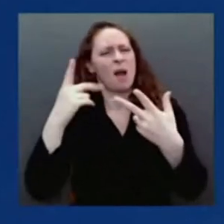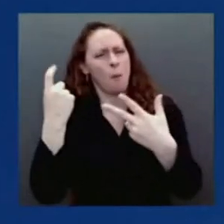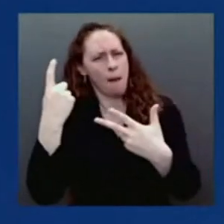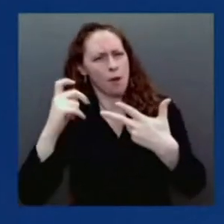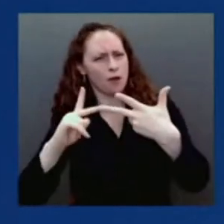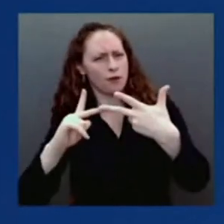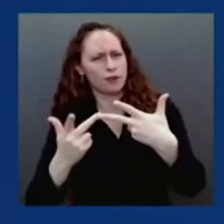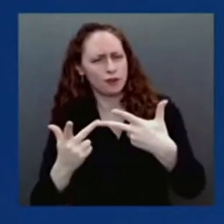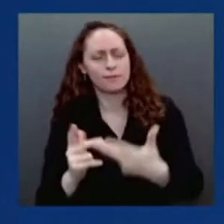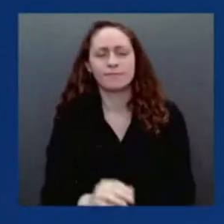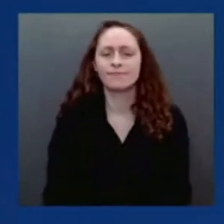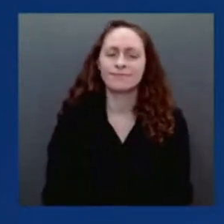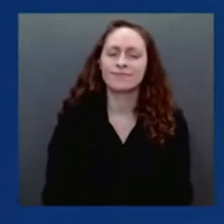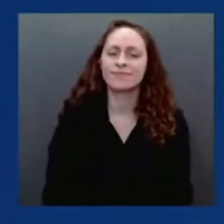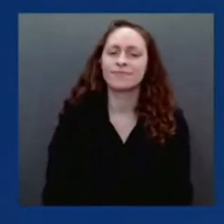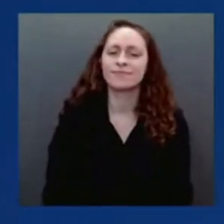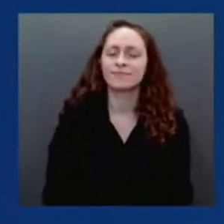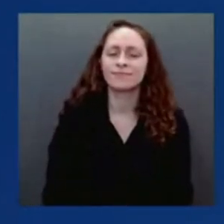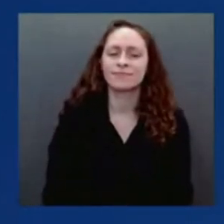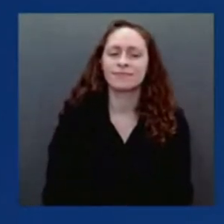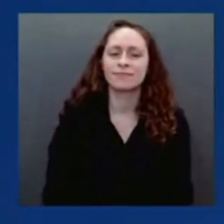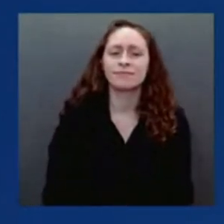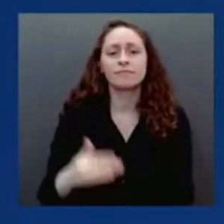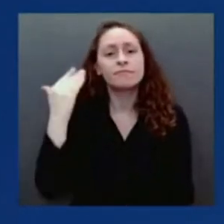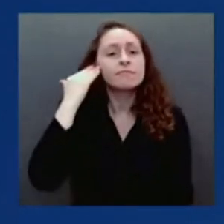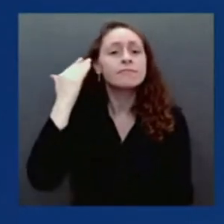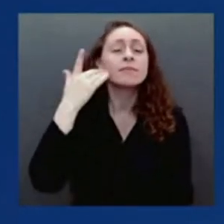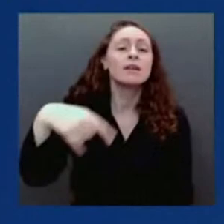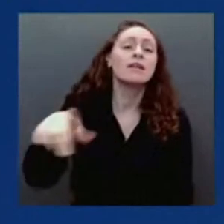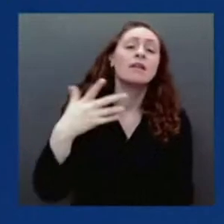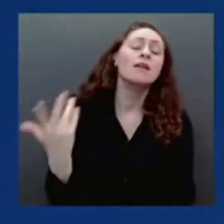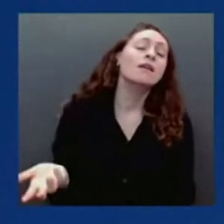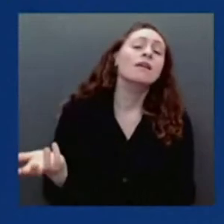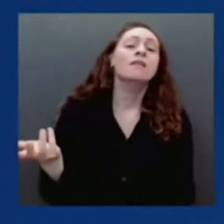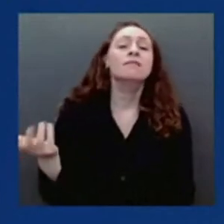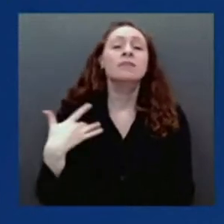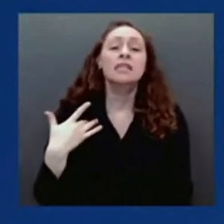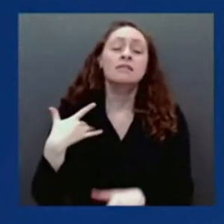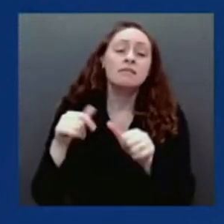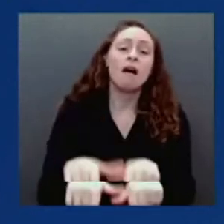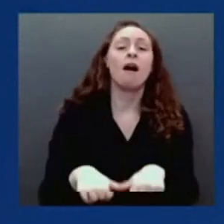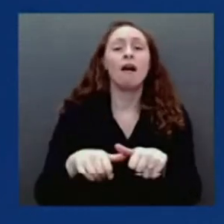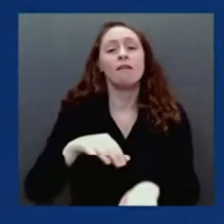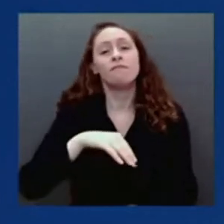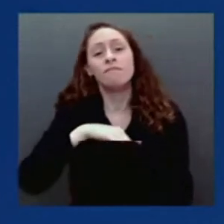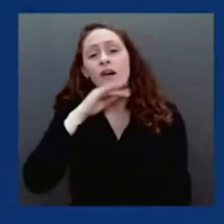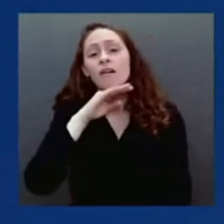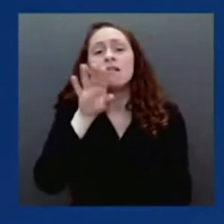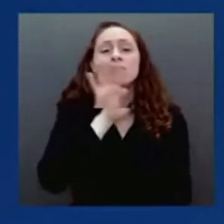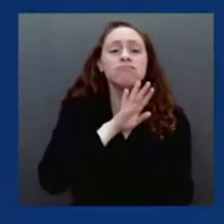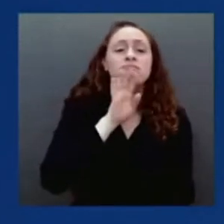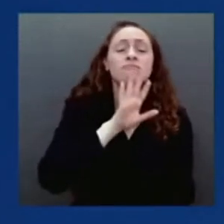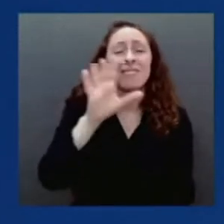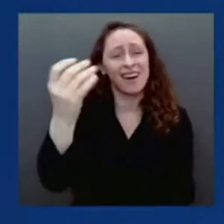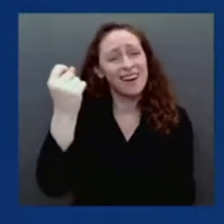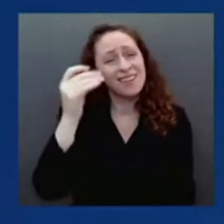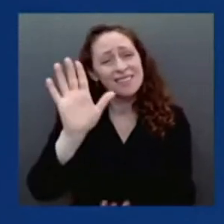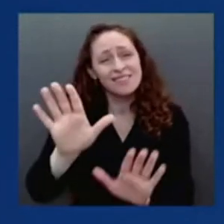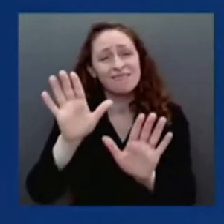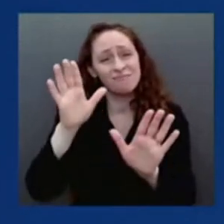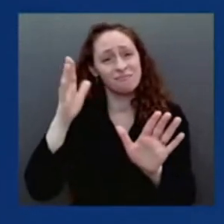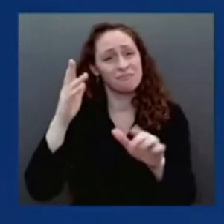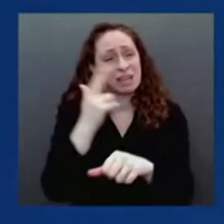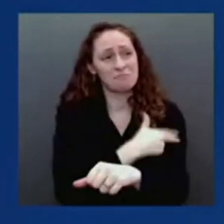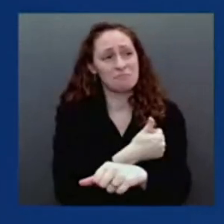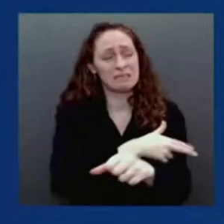our hospitals are still struggling beyond capacity. It's been a long two years. However, please now do your part to lean